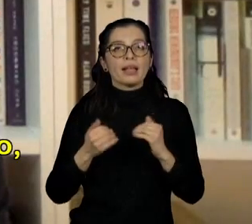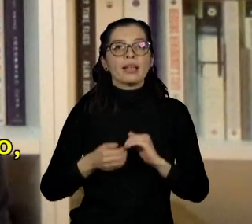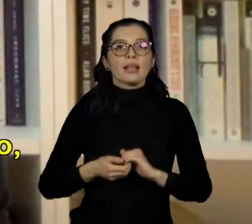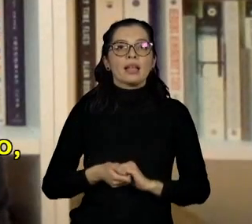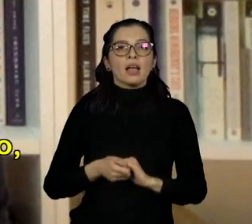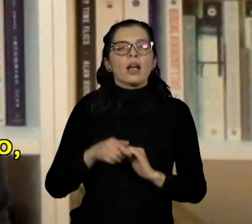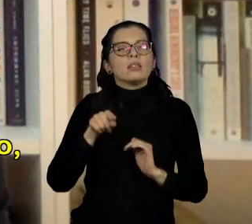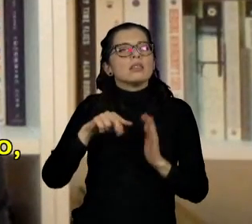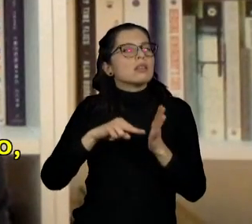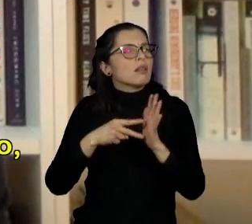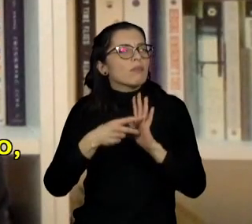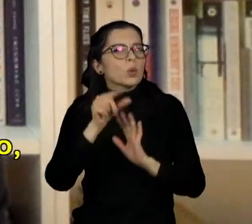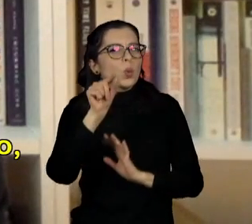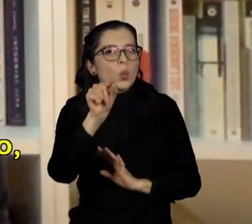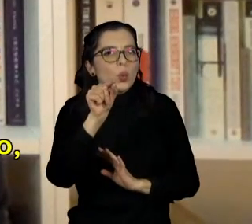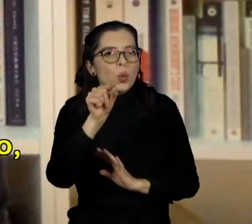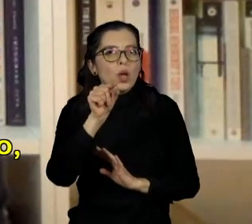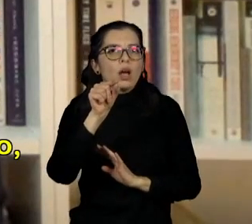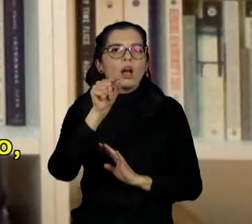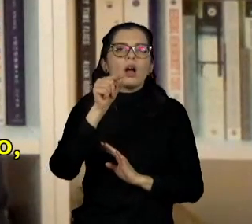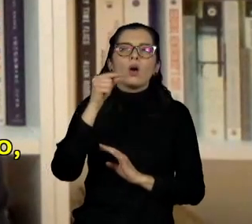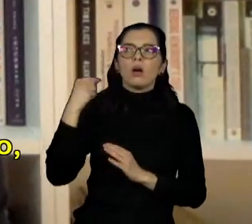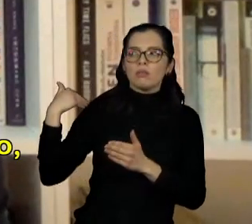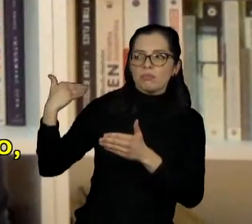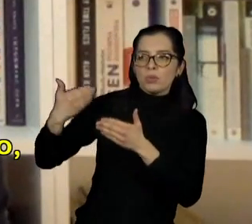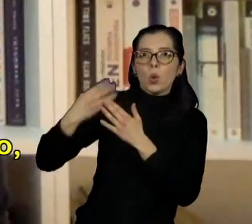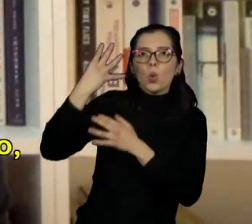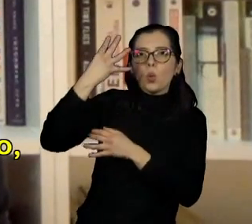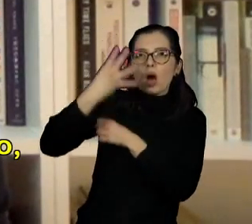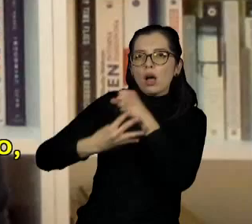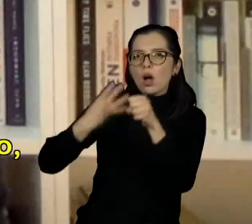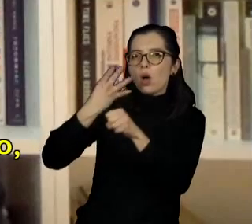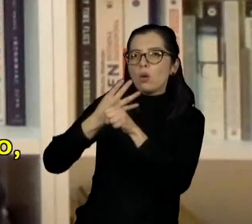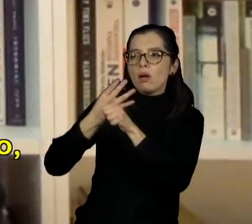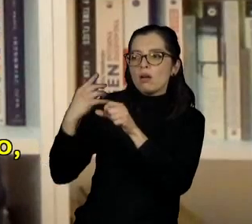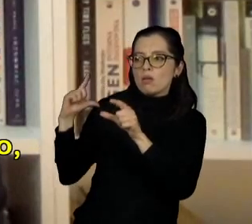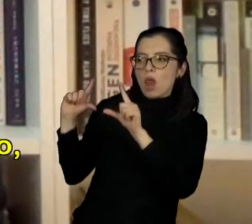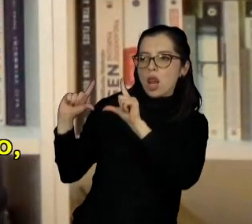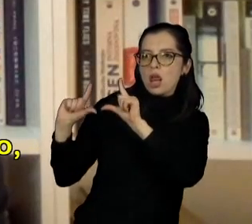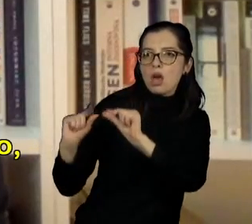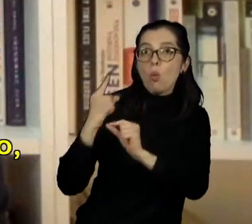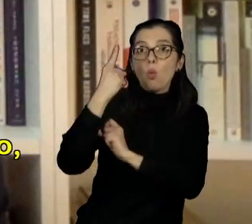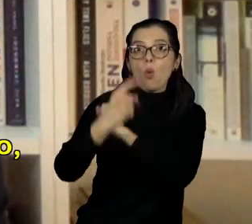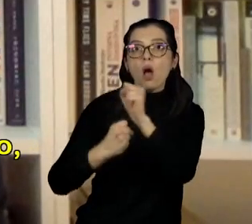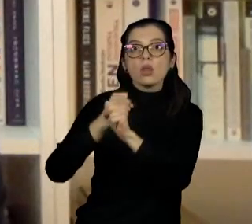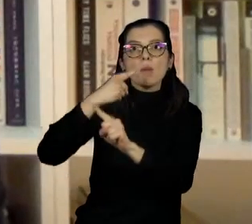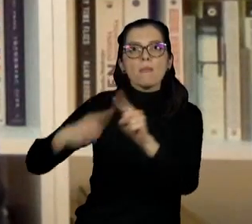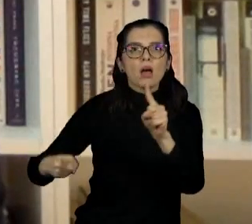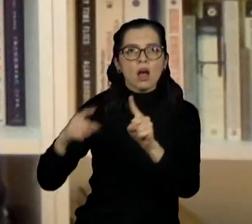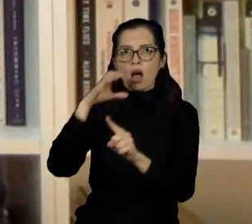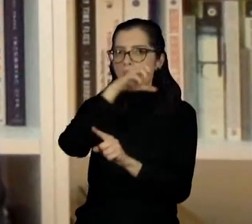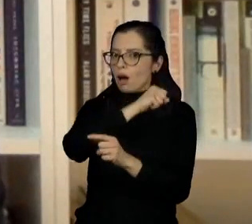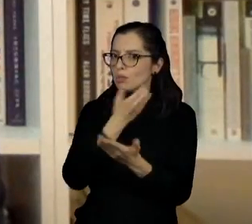This would be reducing that four years down to essentially one and a half years,